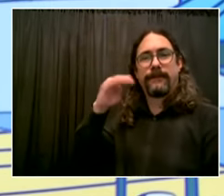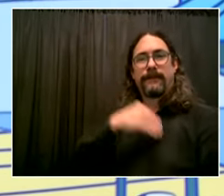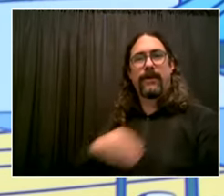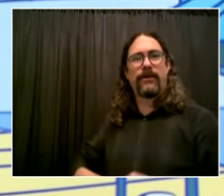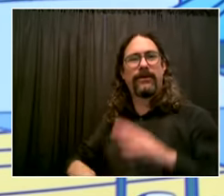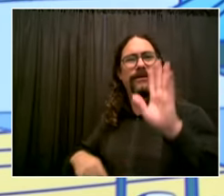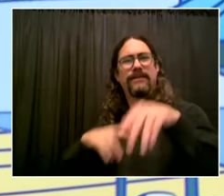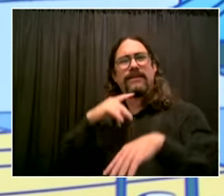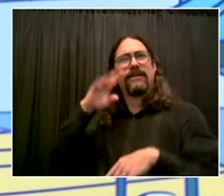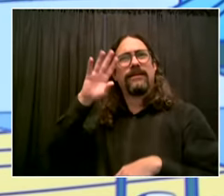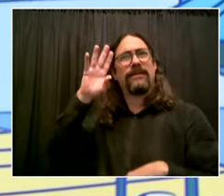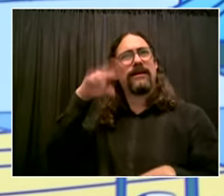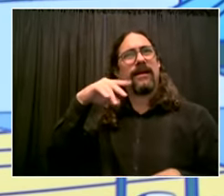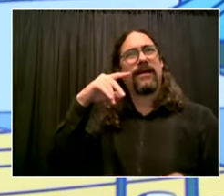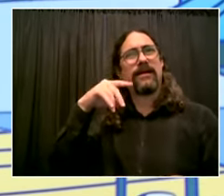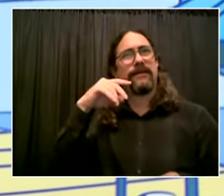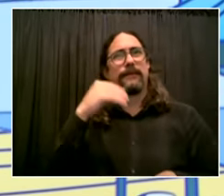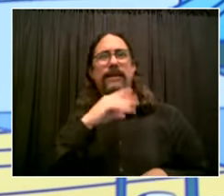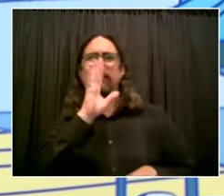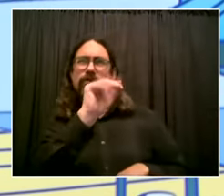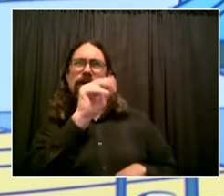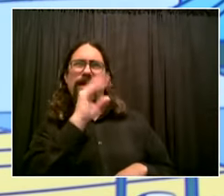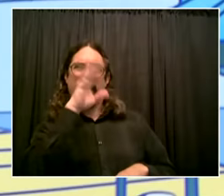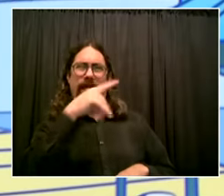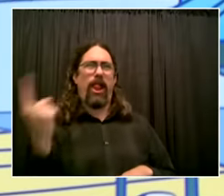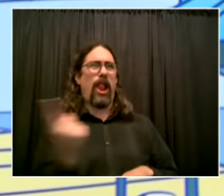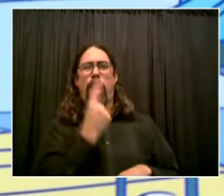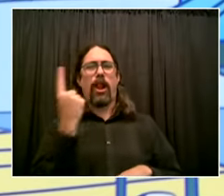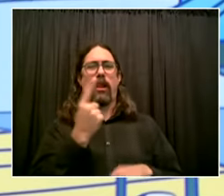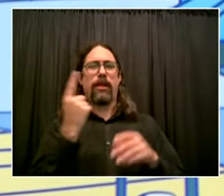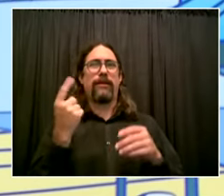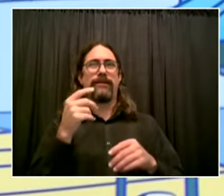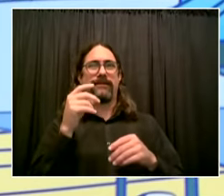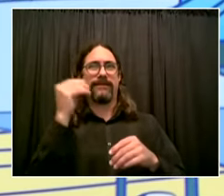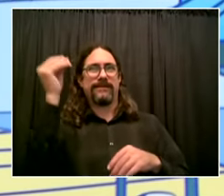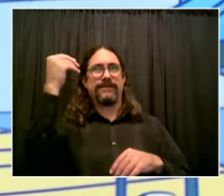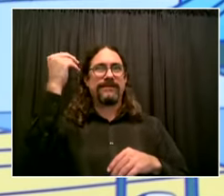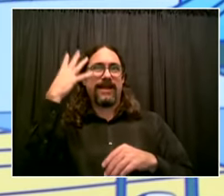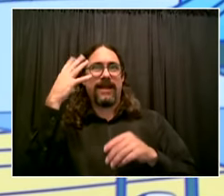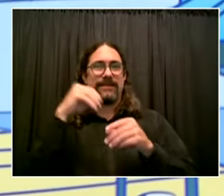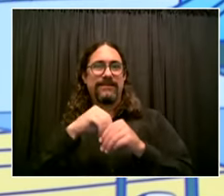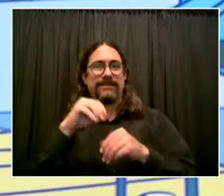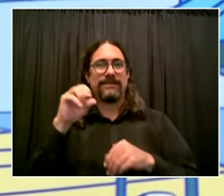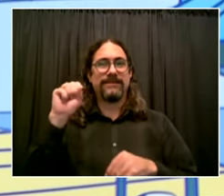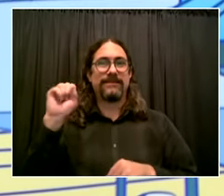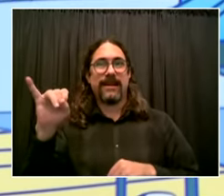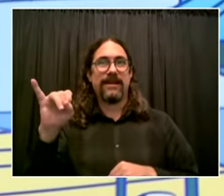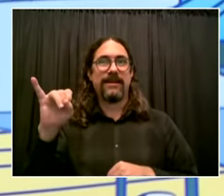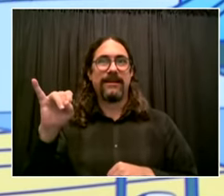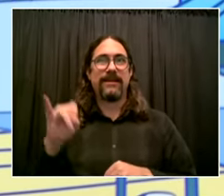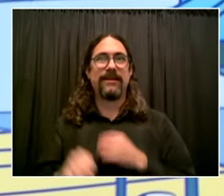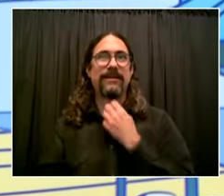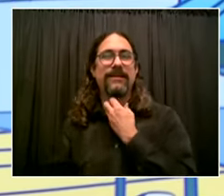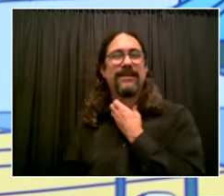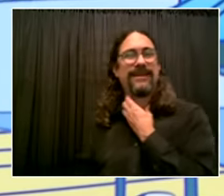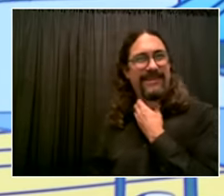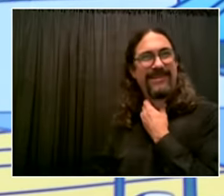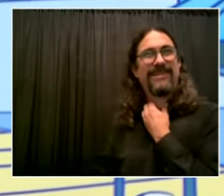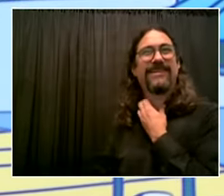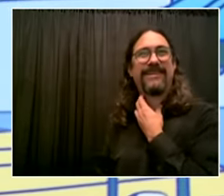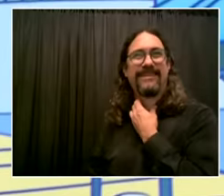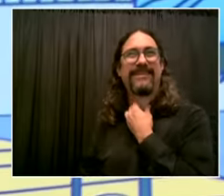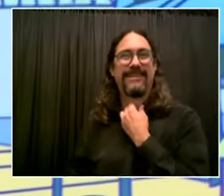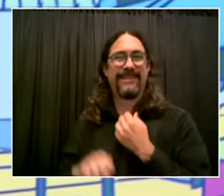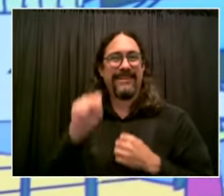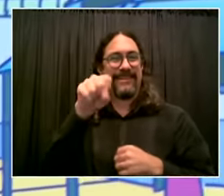i need new jobs so we're going to come up with a wacky group of characters and a whole lot of hijinks on staten island what do you think jimmy that's like the odd